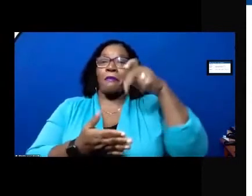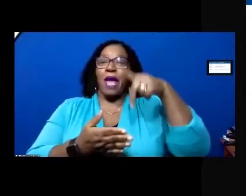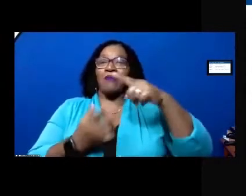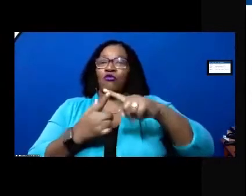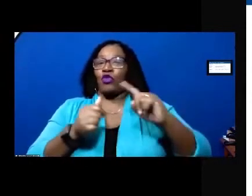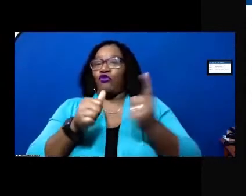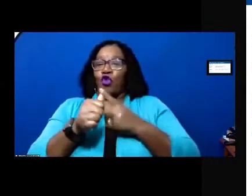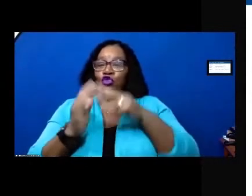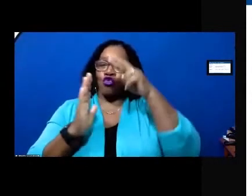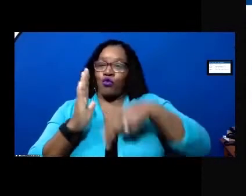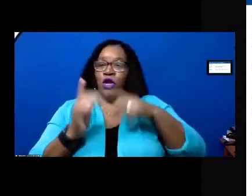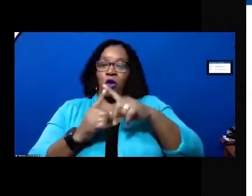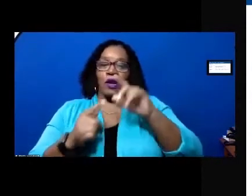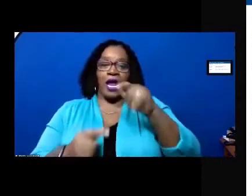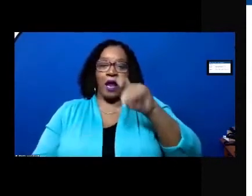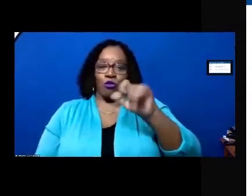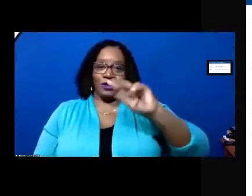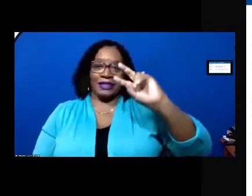a first reading on april 6.